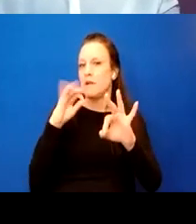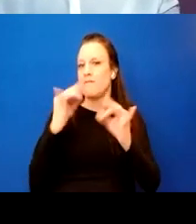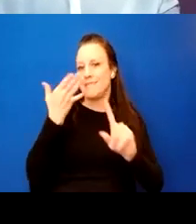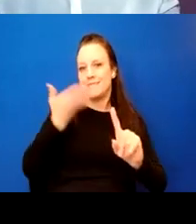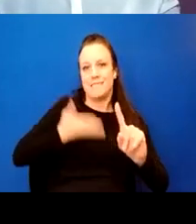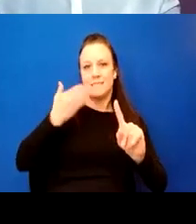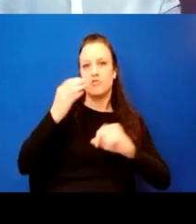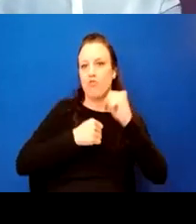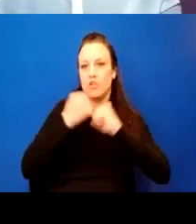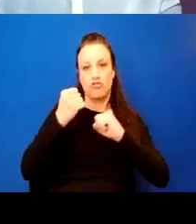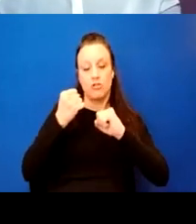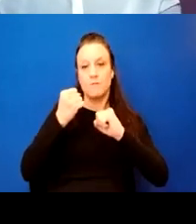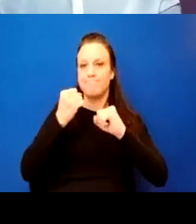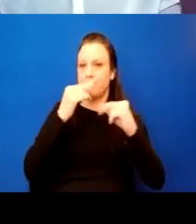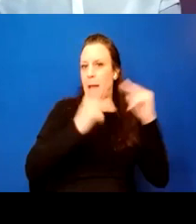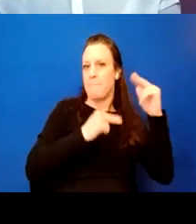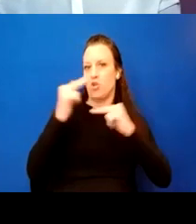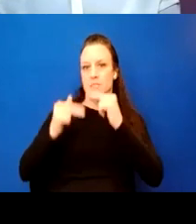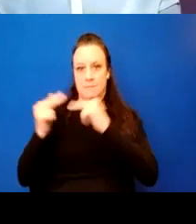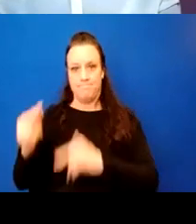structural members. Next slide, please.